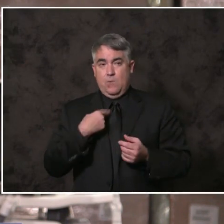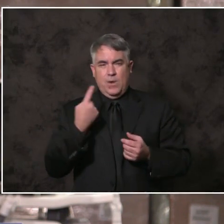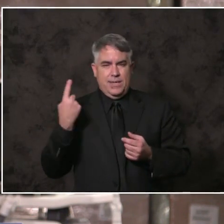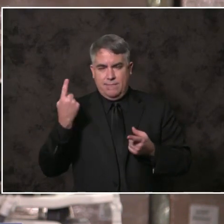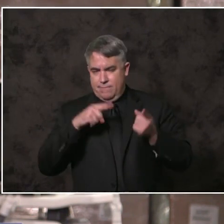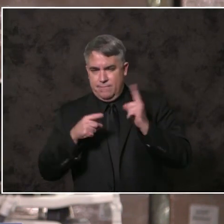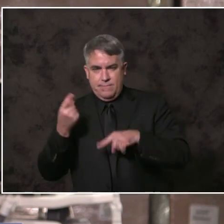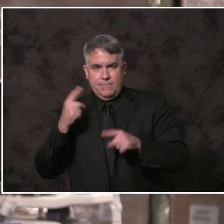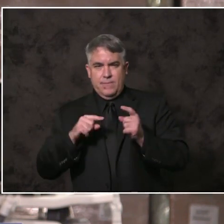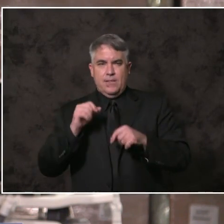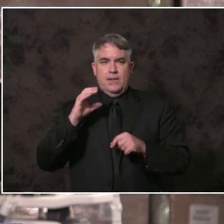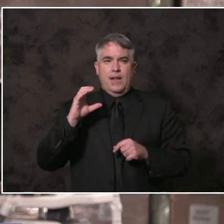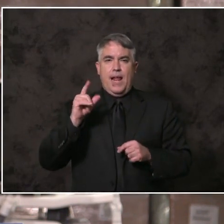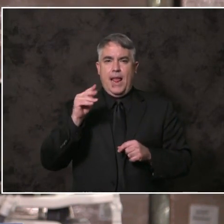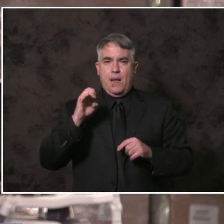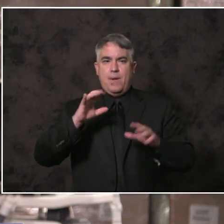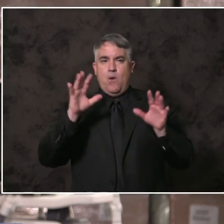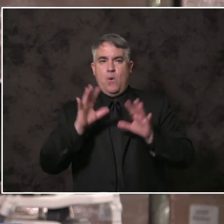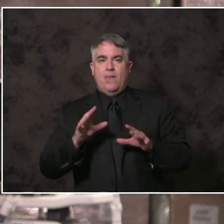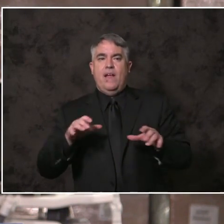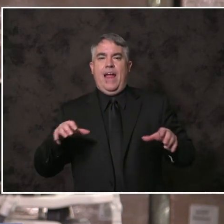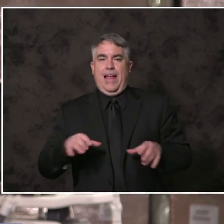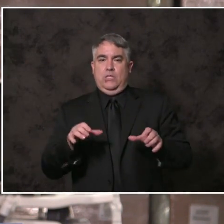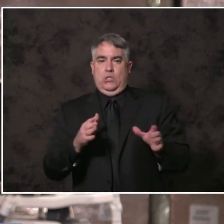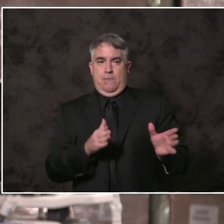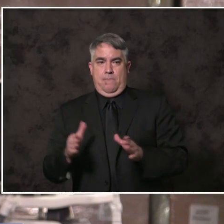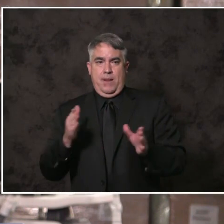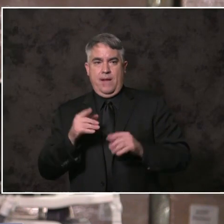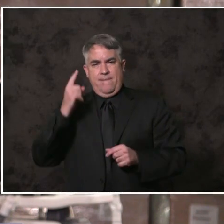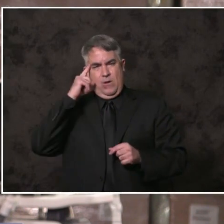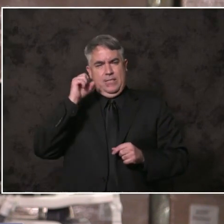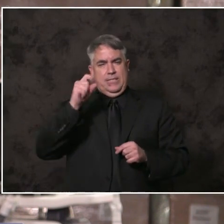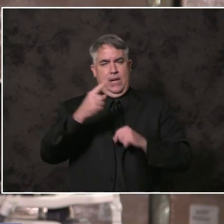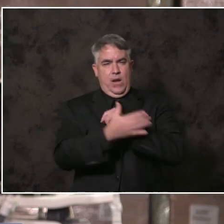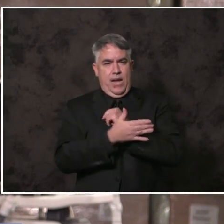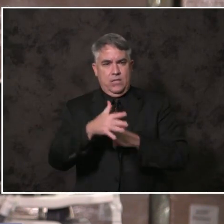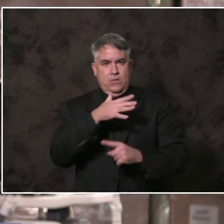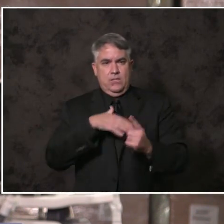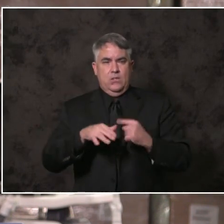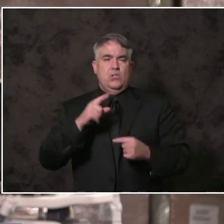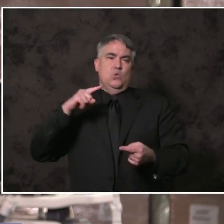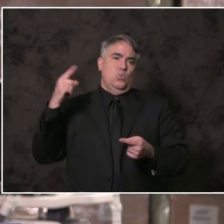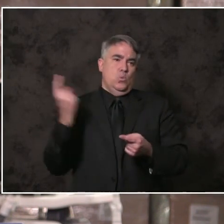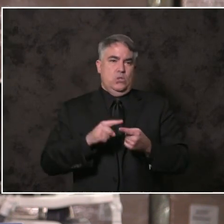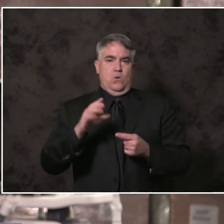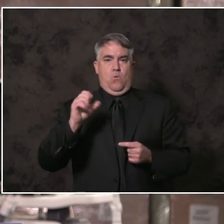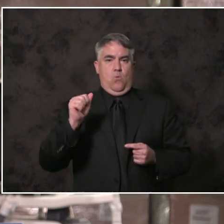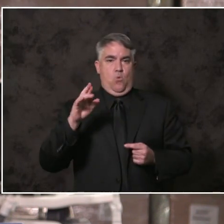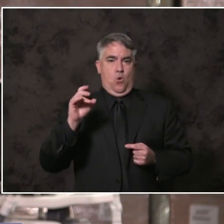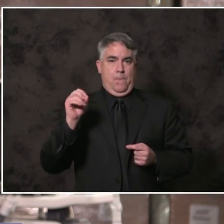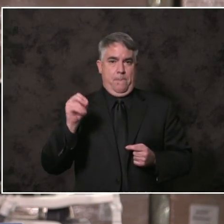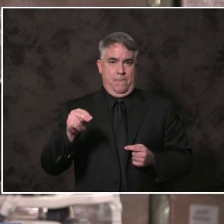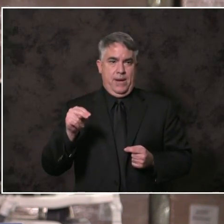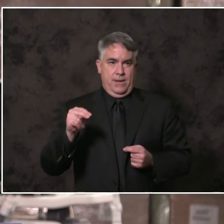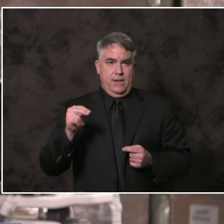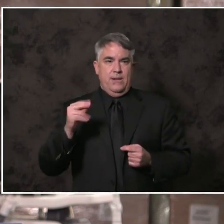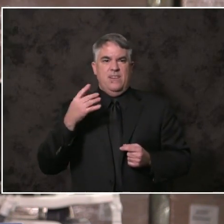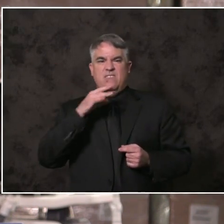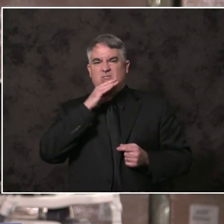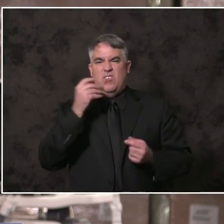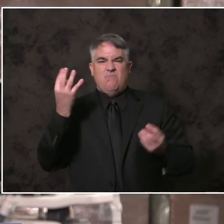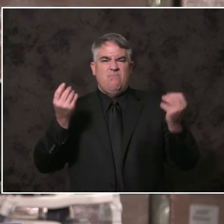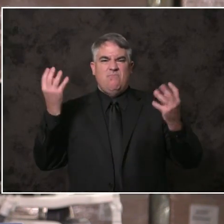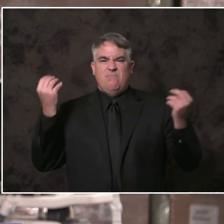plan for San Diego County that will not only meet state goals to reduce carbon pollution but exceed them. A plan to achieve